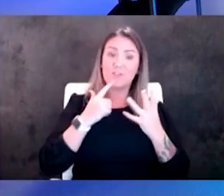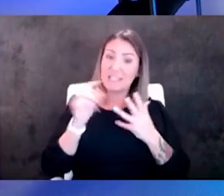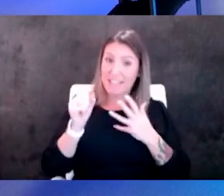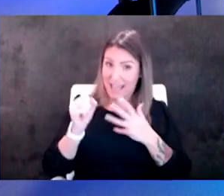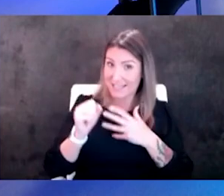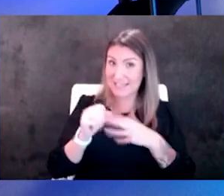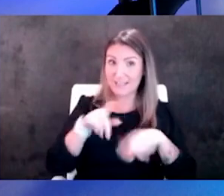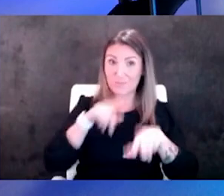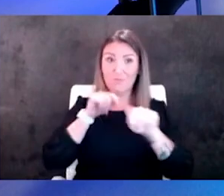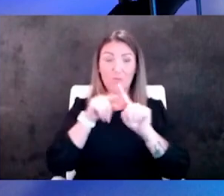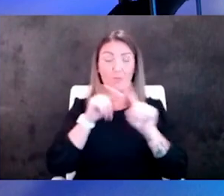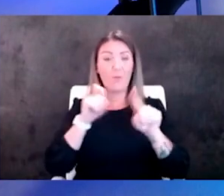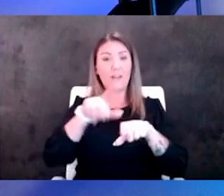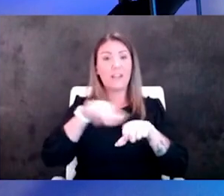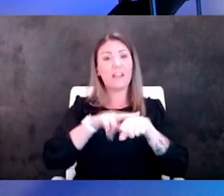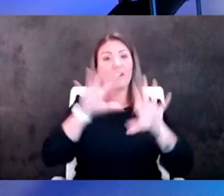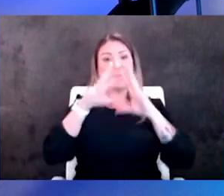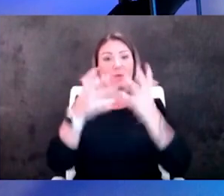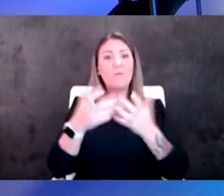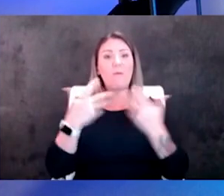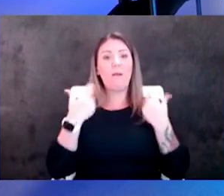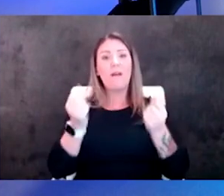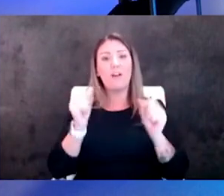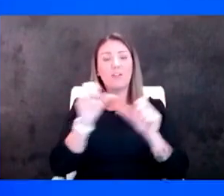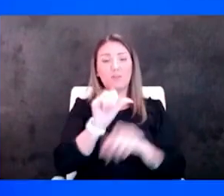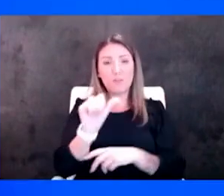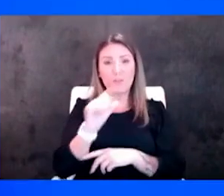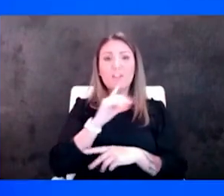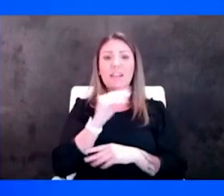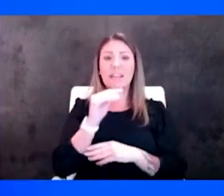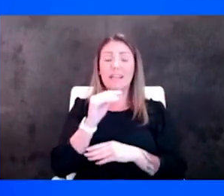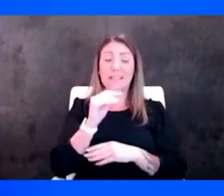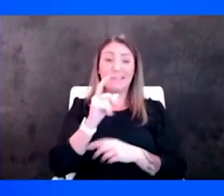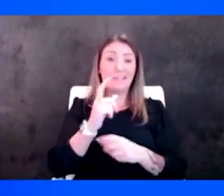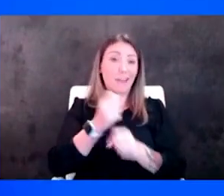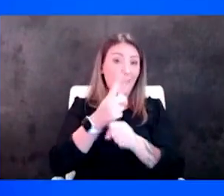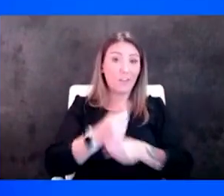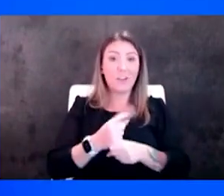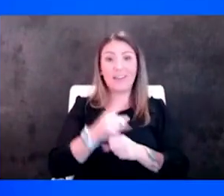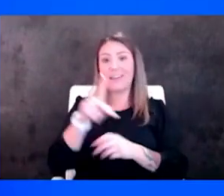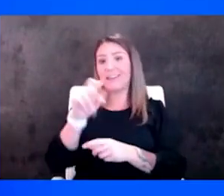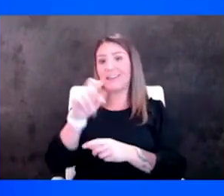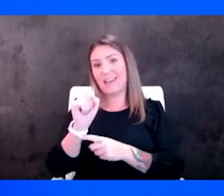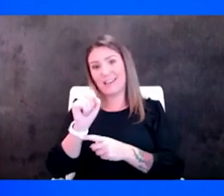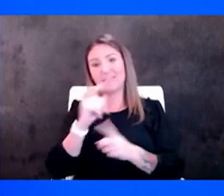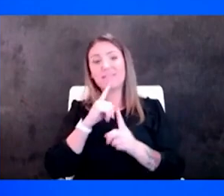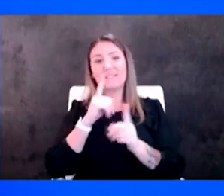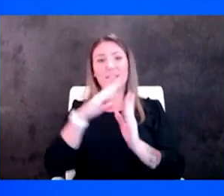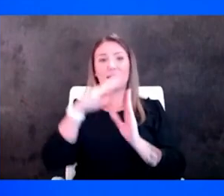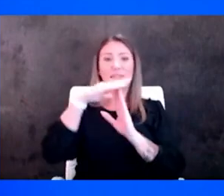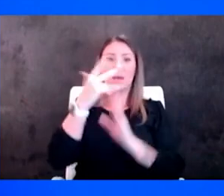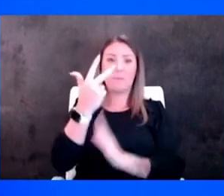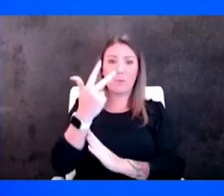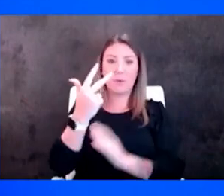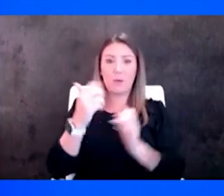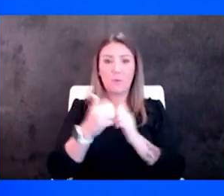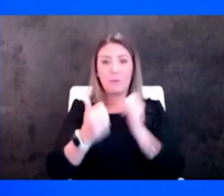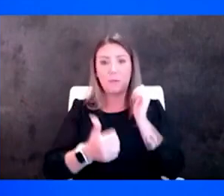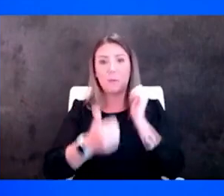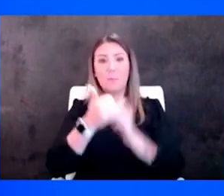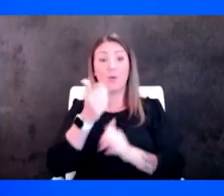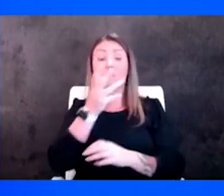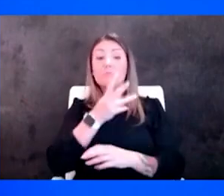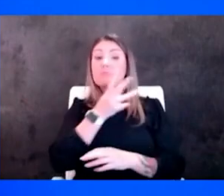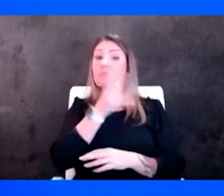national rural health association every year and year in and year out kansas ranks among the top three in terms of the most rural hospitals